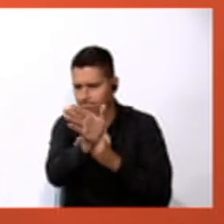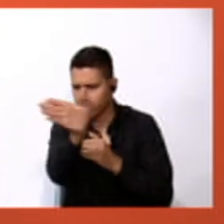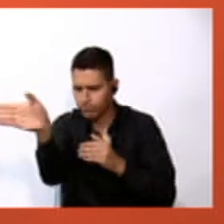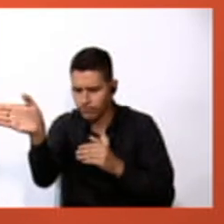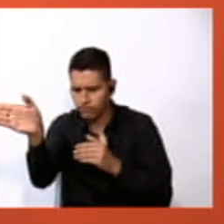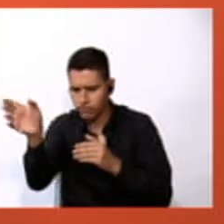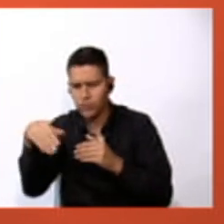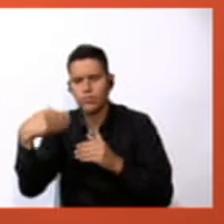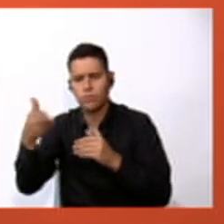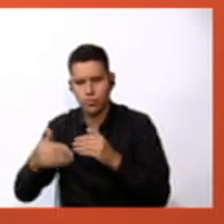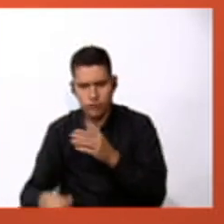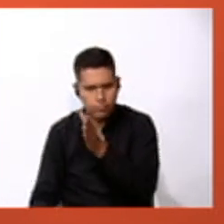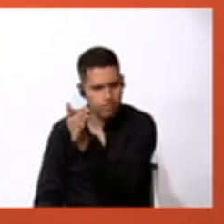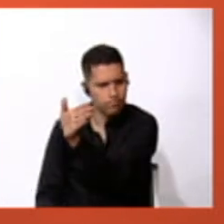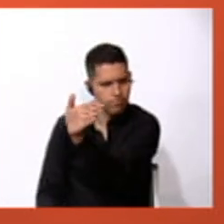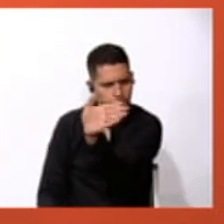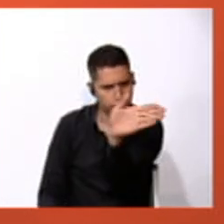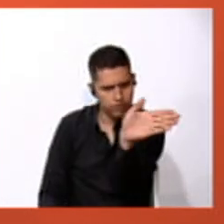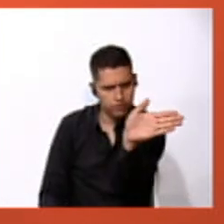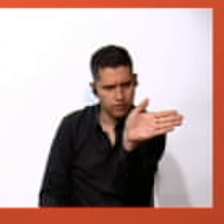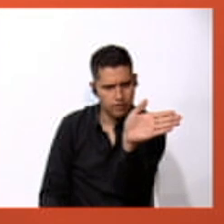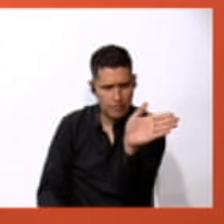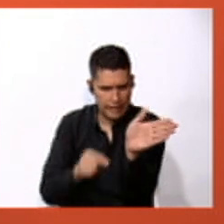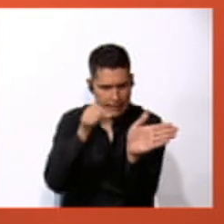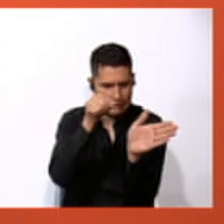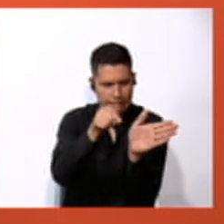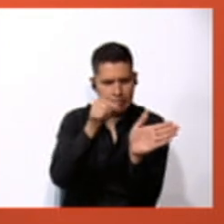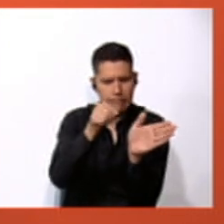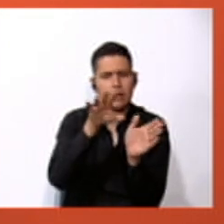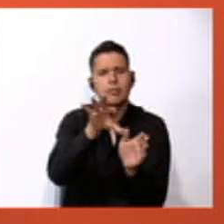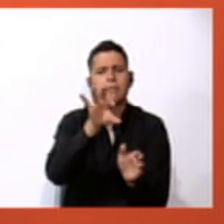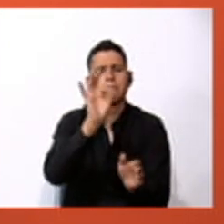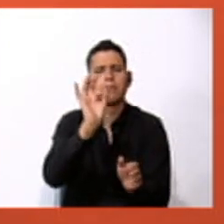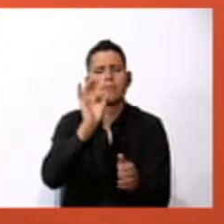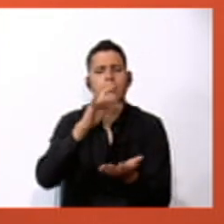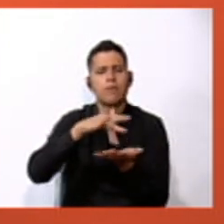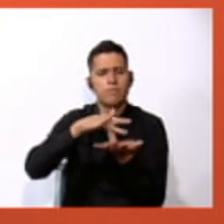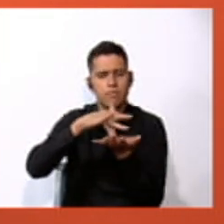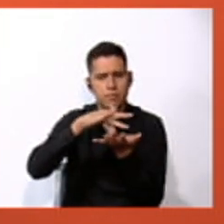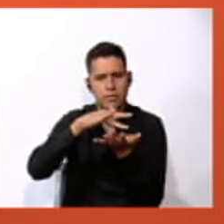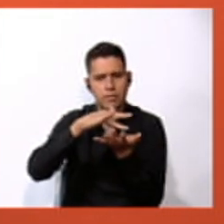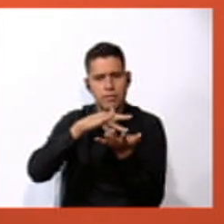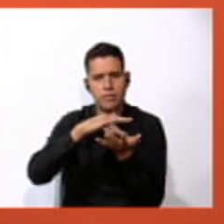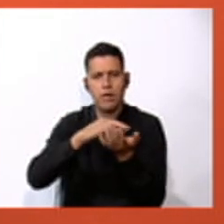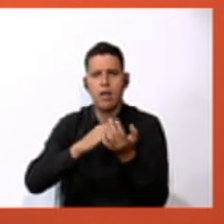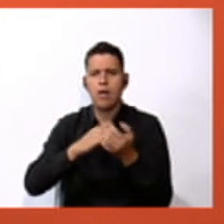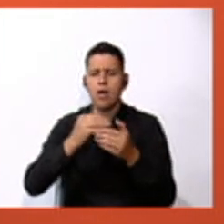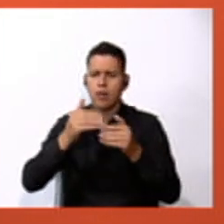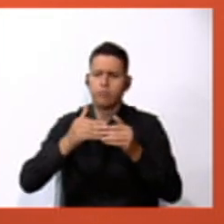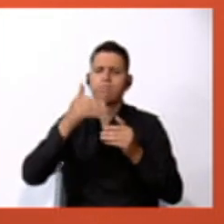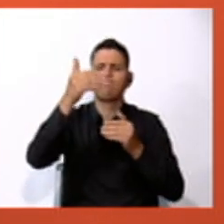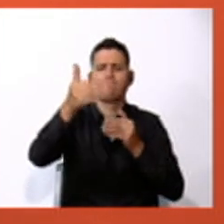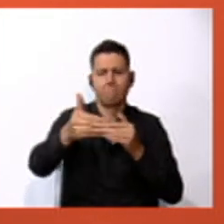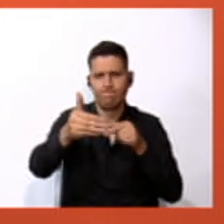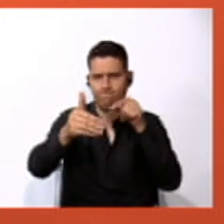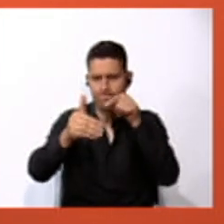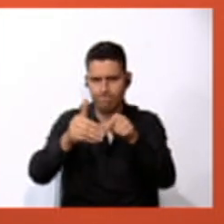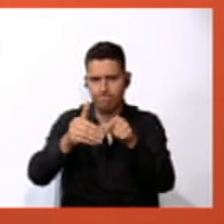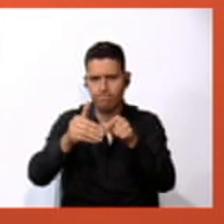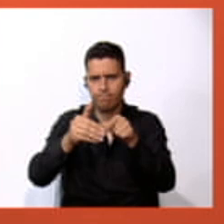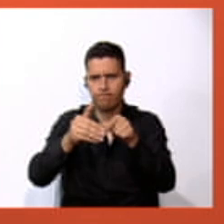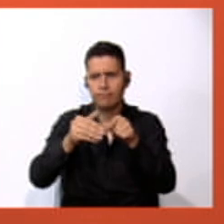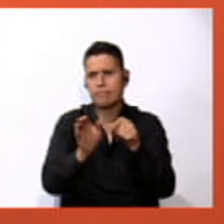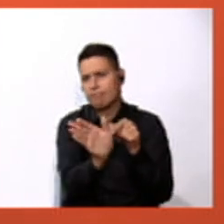left and in the middle of the block you find the pharmacy cross the street turn